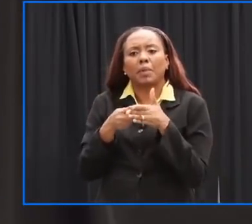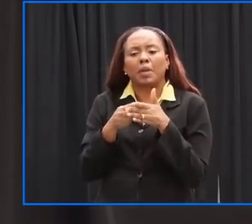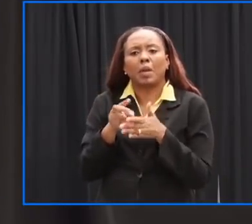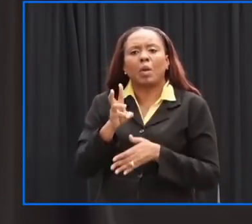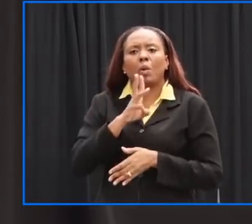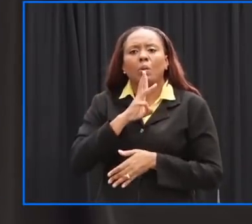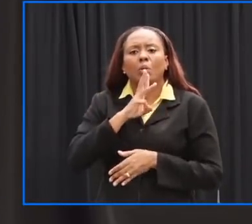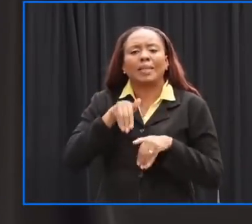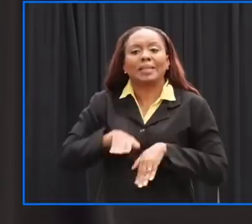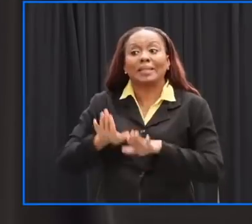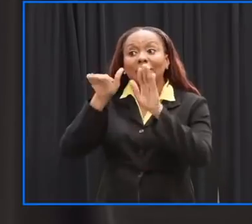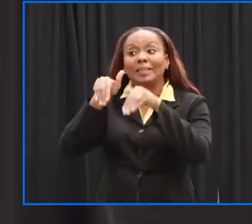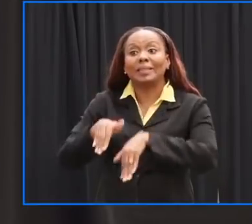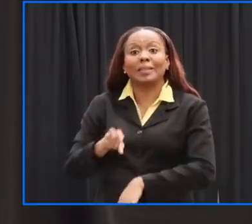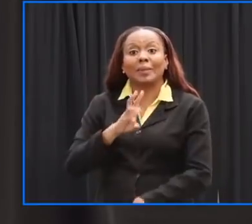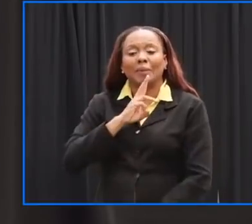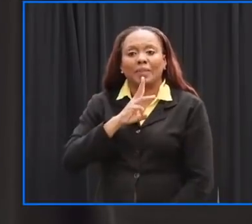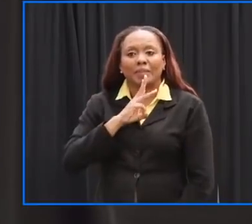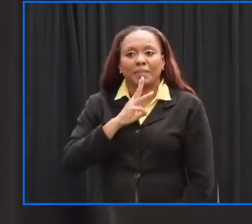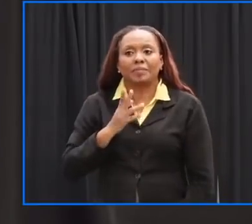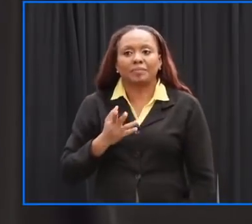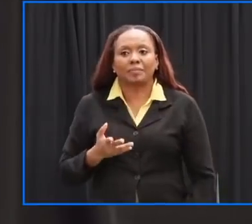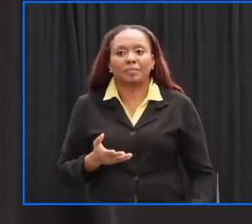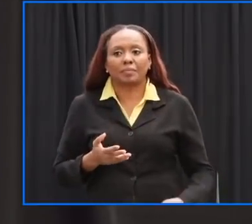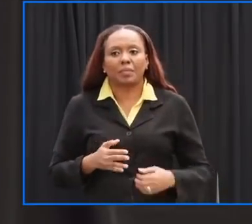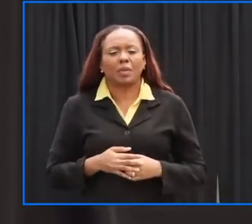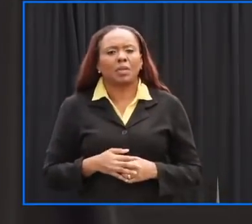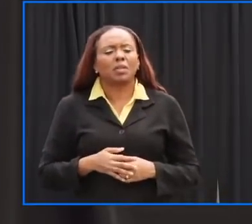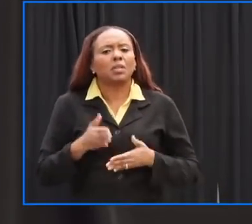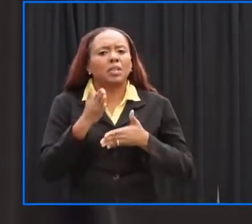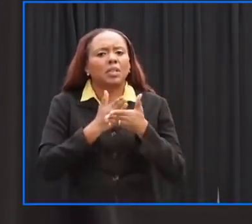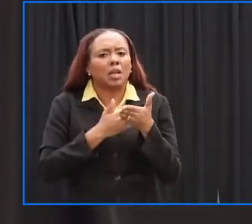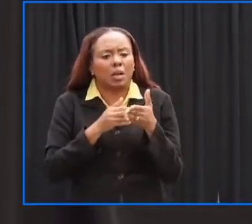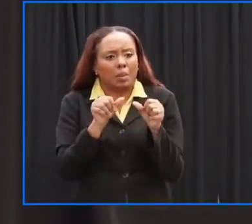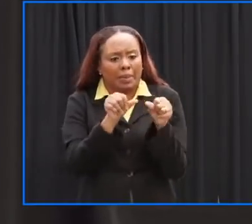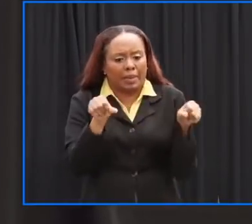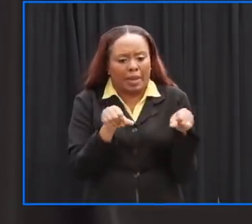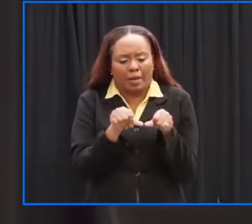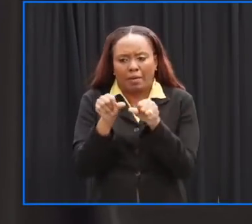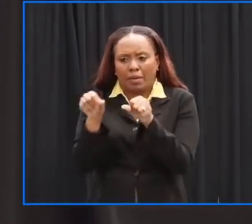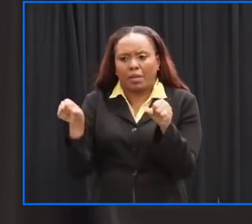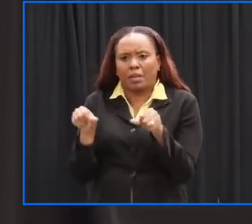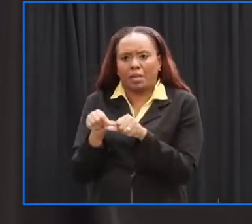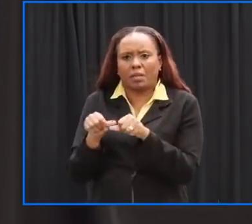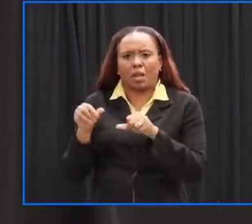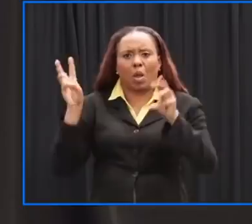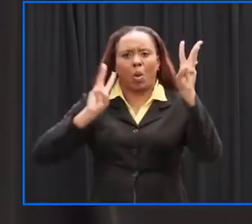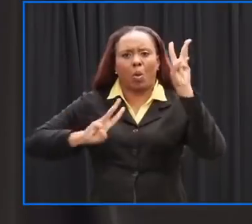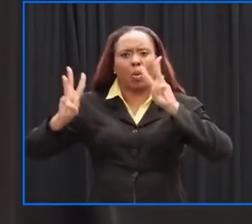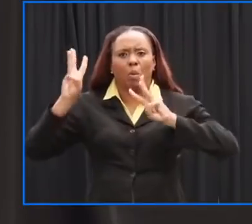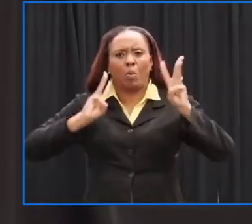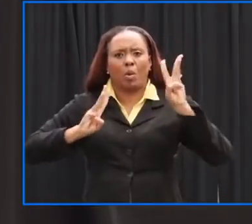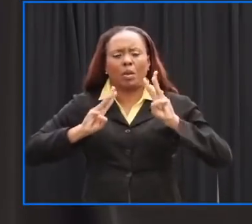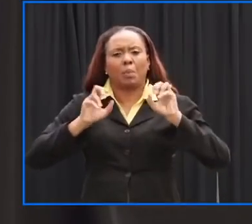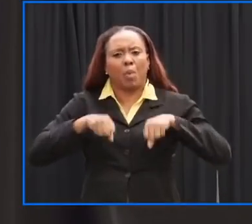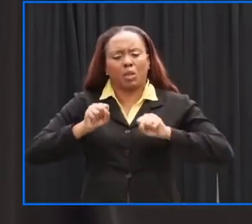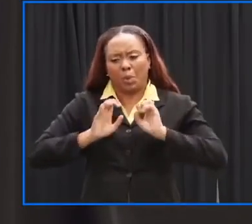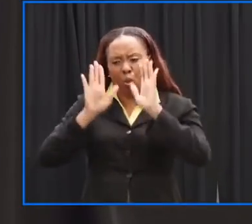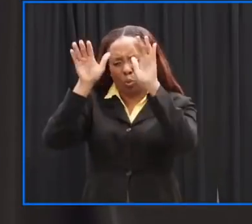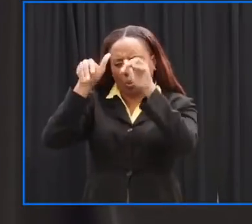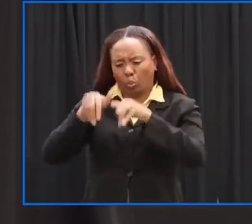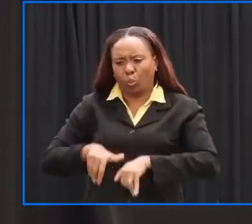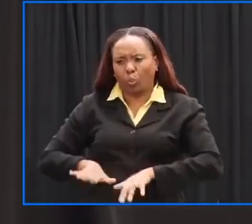services the following areas are of greatest concern uh for us in terms of potential storm surge damage